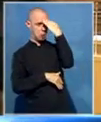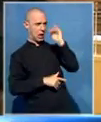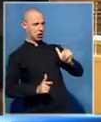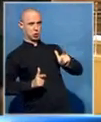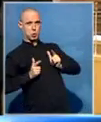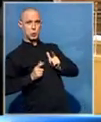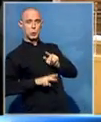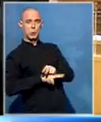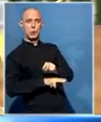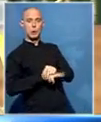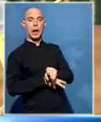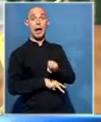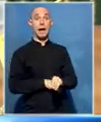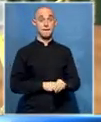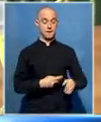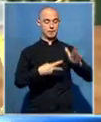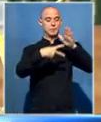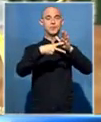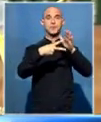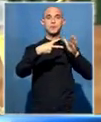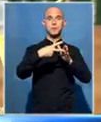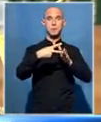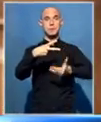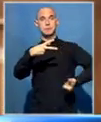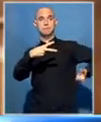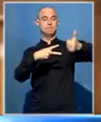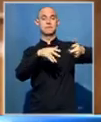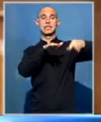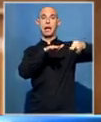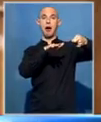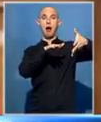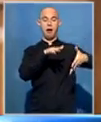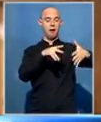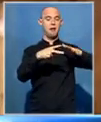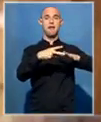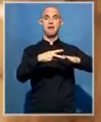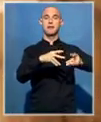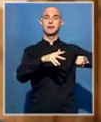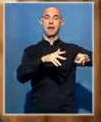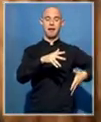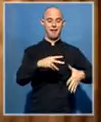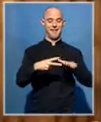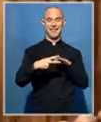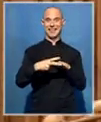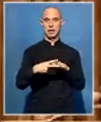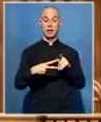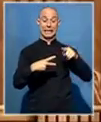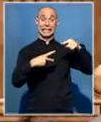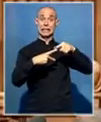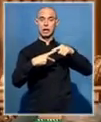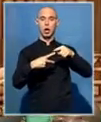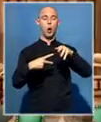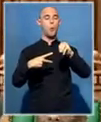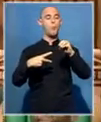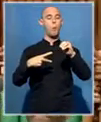Secret ballots were cast to vote for both the speaker and deputy. Newly elected Lesotho Parliament Speaker Nkloi Muzamai is